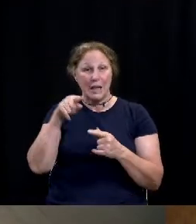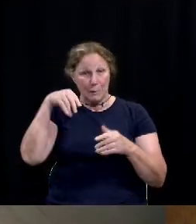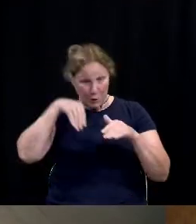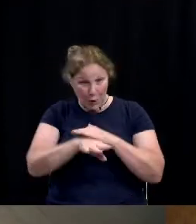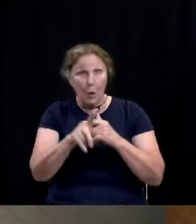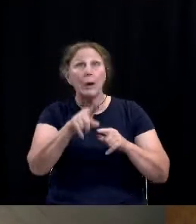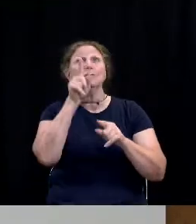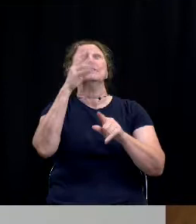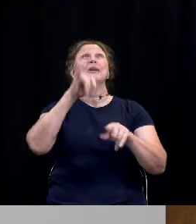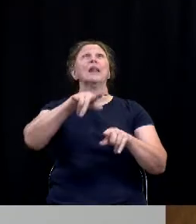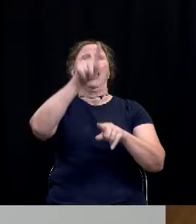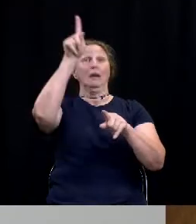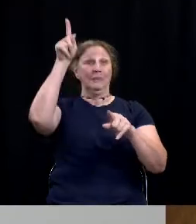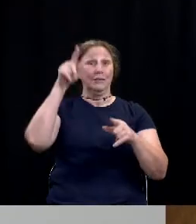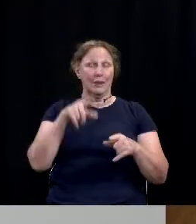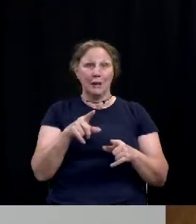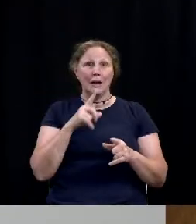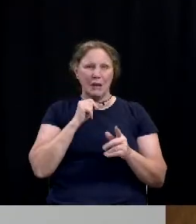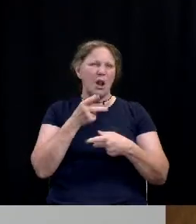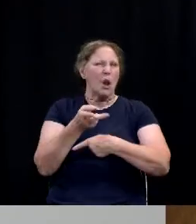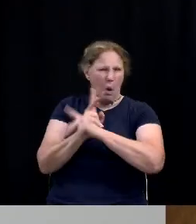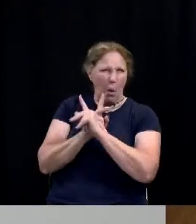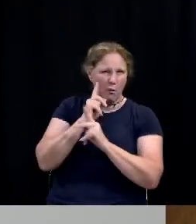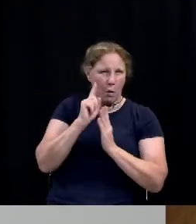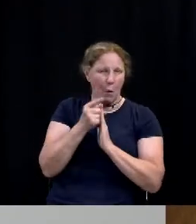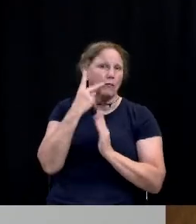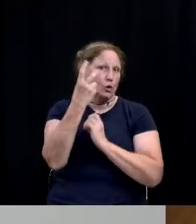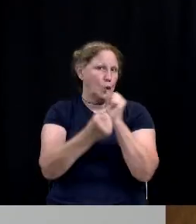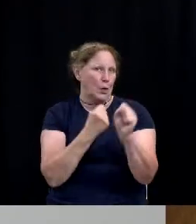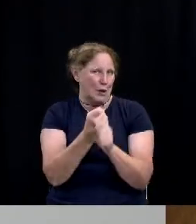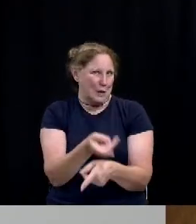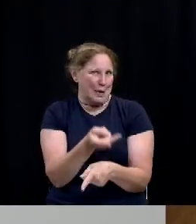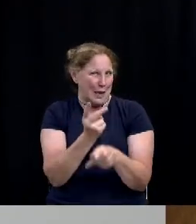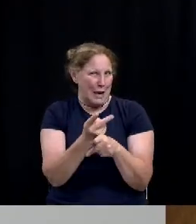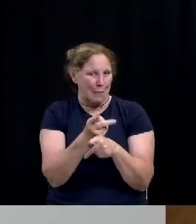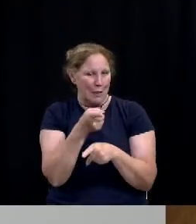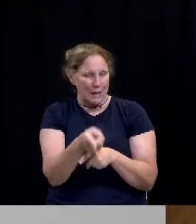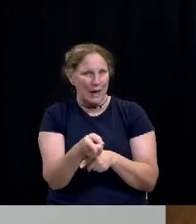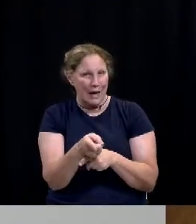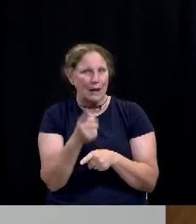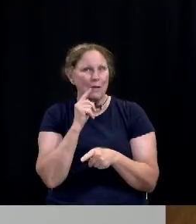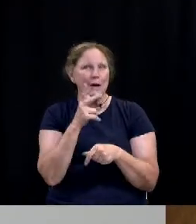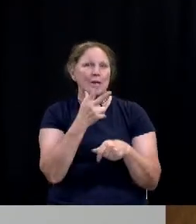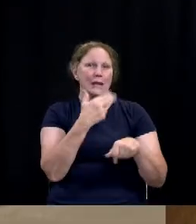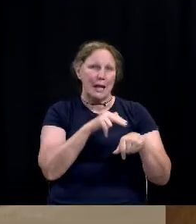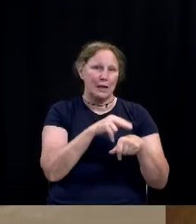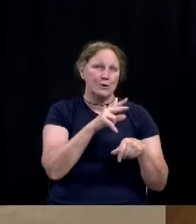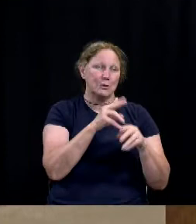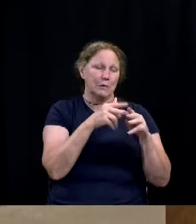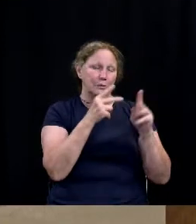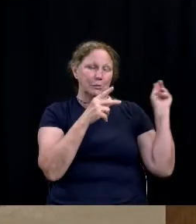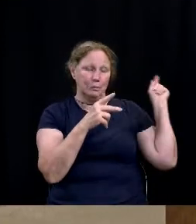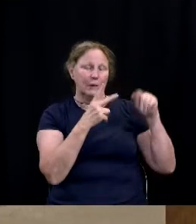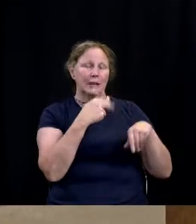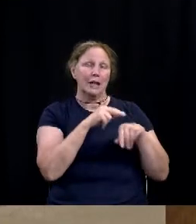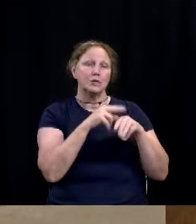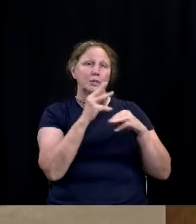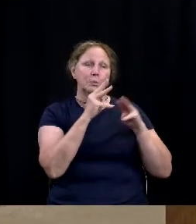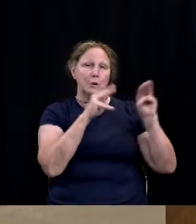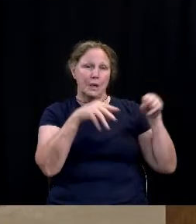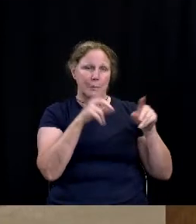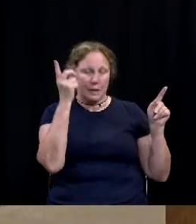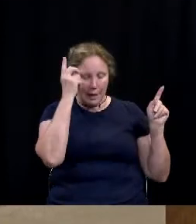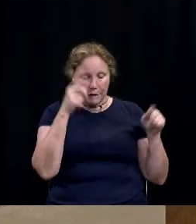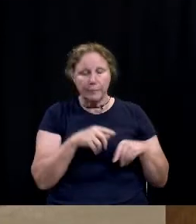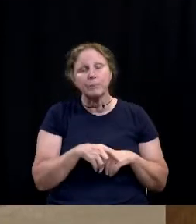Maverne's front foyer. It's on loan for the next two years from the Perot Museum of Nature and Science in Dallas. Early voting started